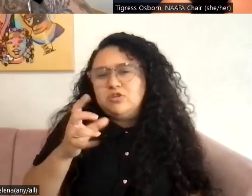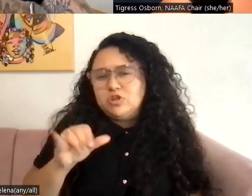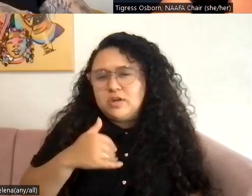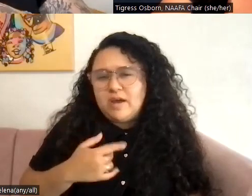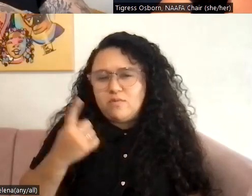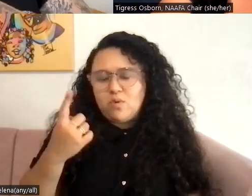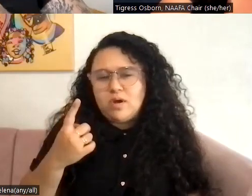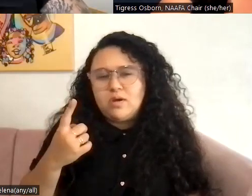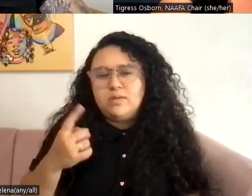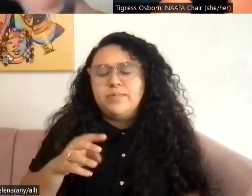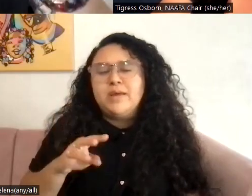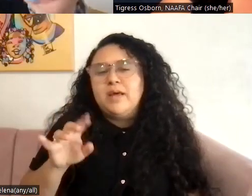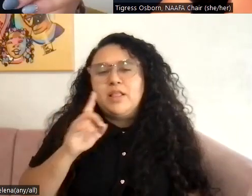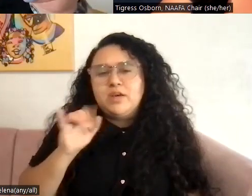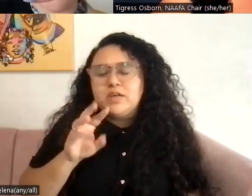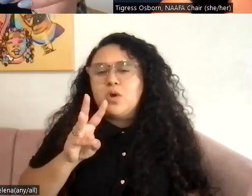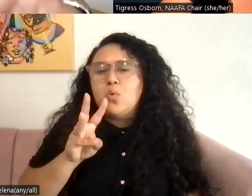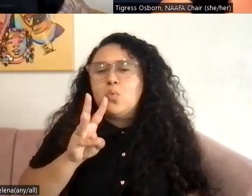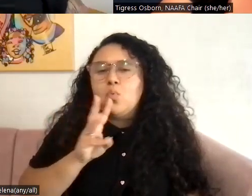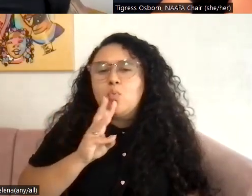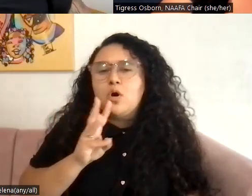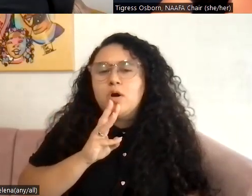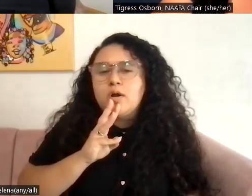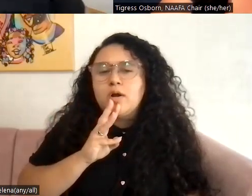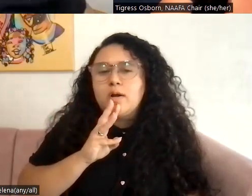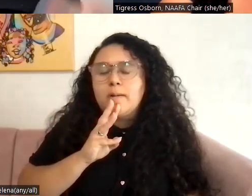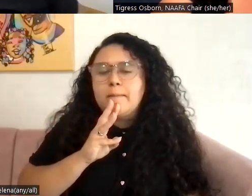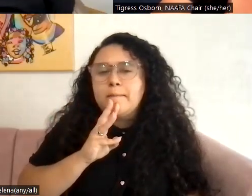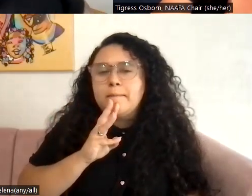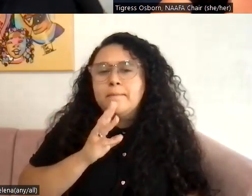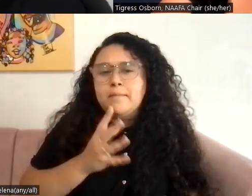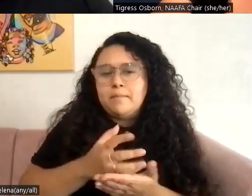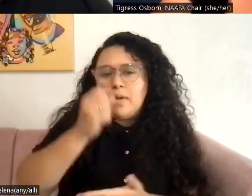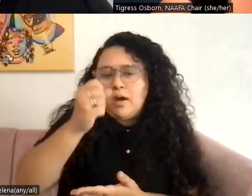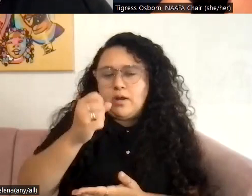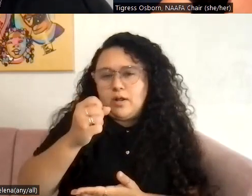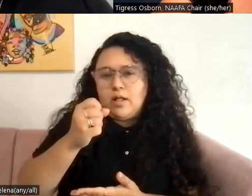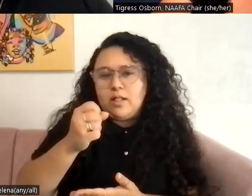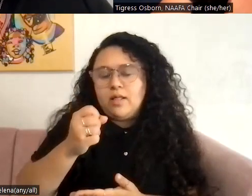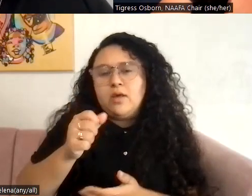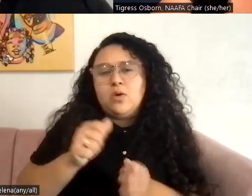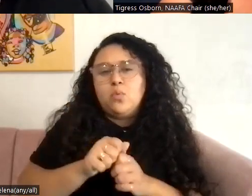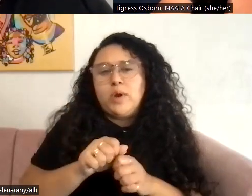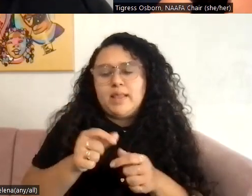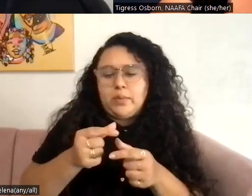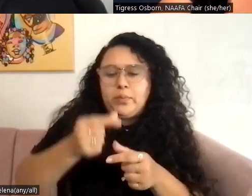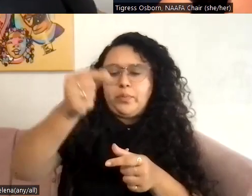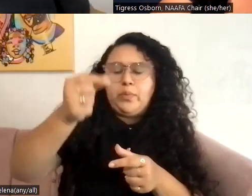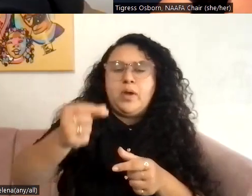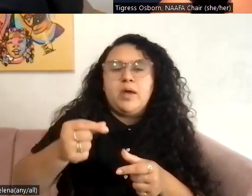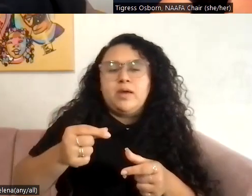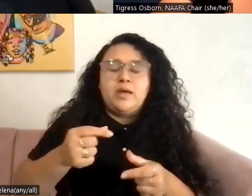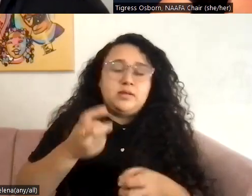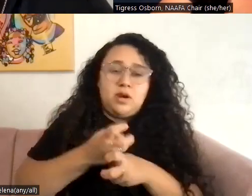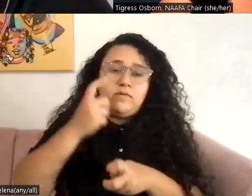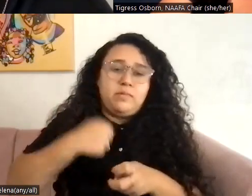different ones. It's like a water bottle and then a frigate. I can barely get that thing in there to squeeze it out. So